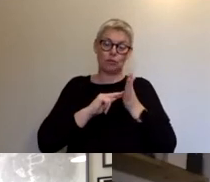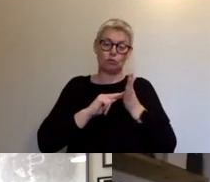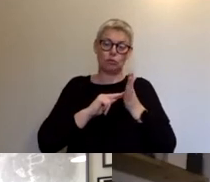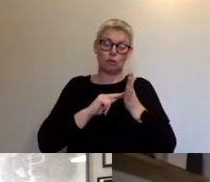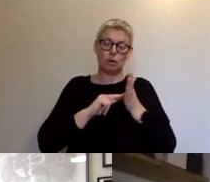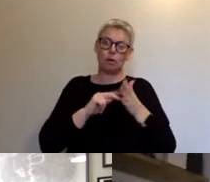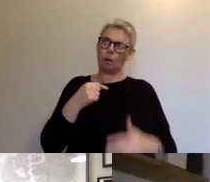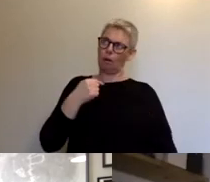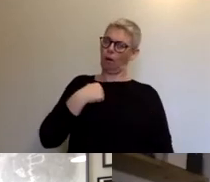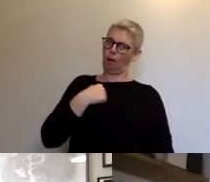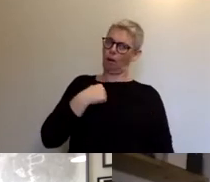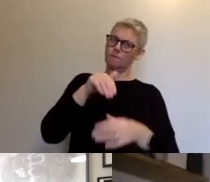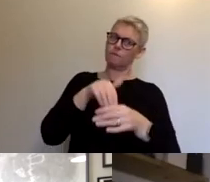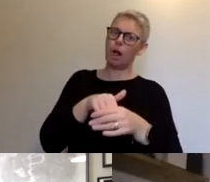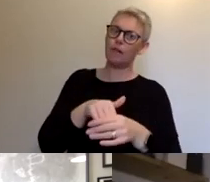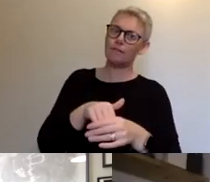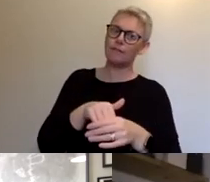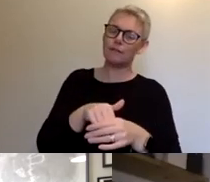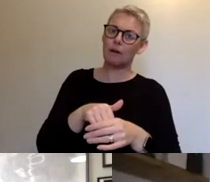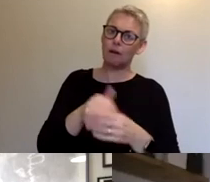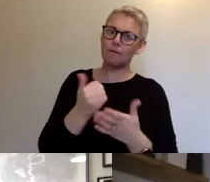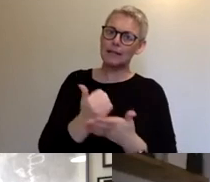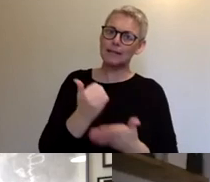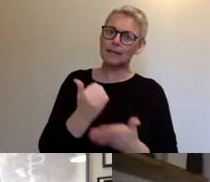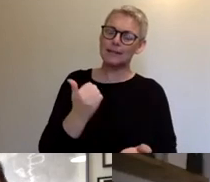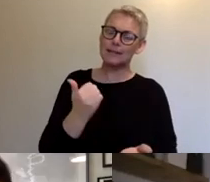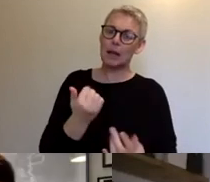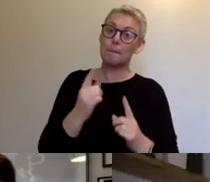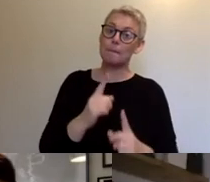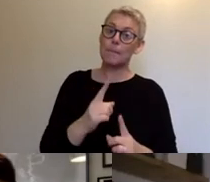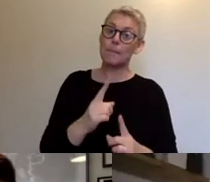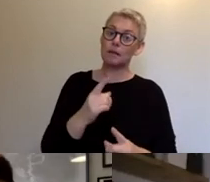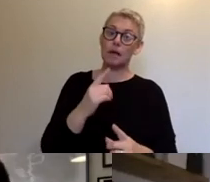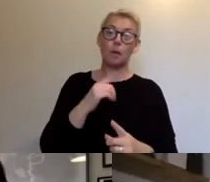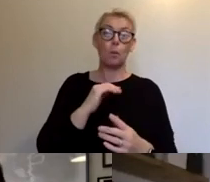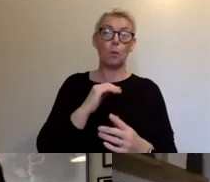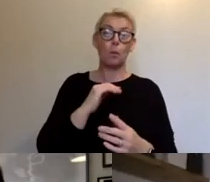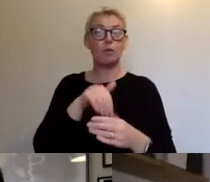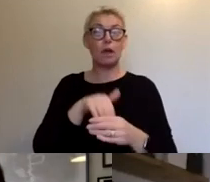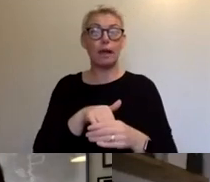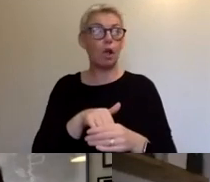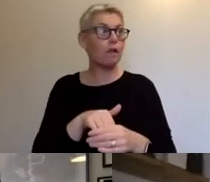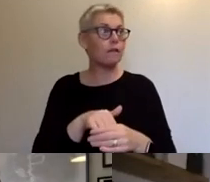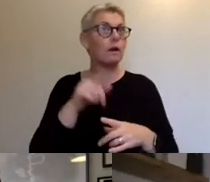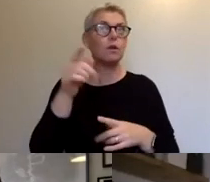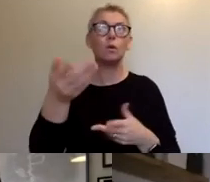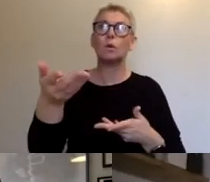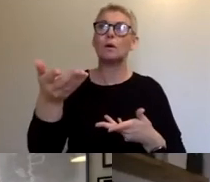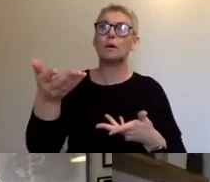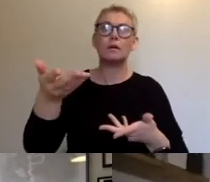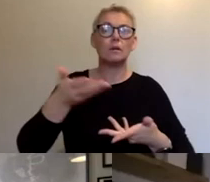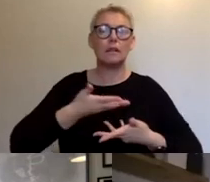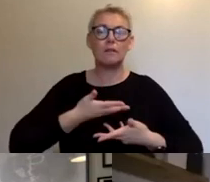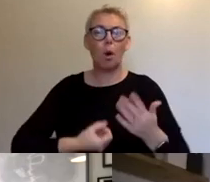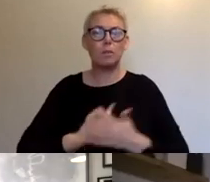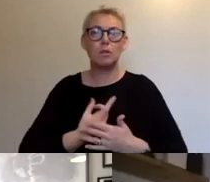Um, but if you don't have the capacity to take the opportunities at that table, then I struggle to understand why you were there. And I had